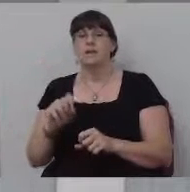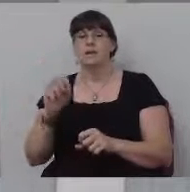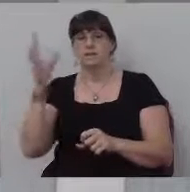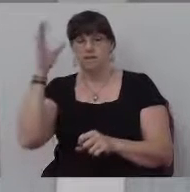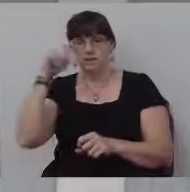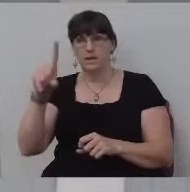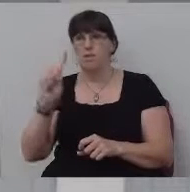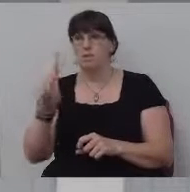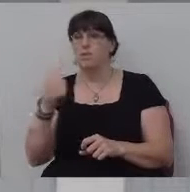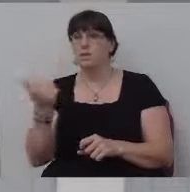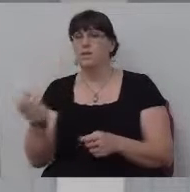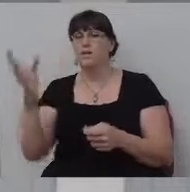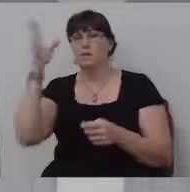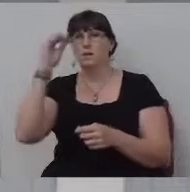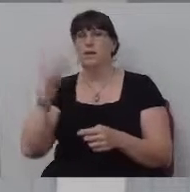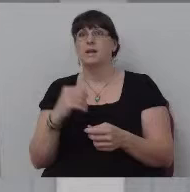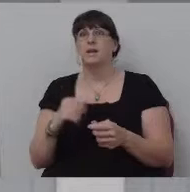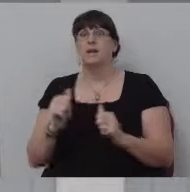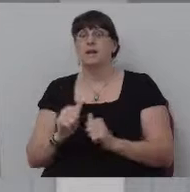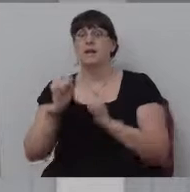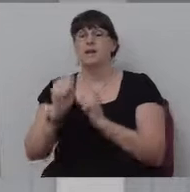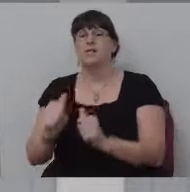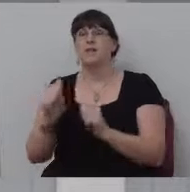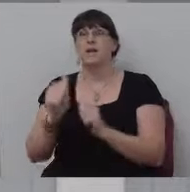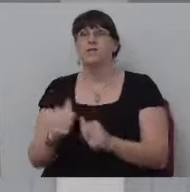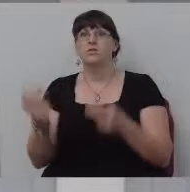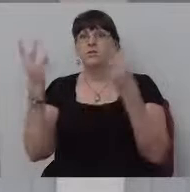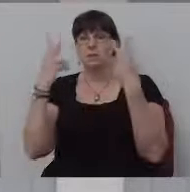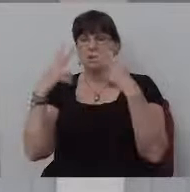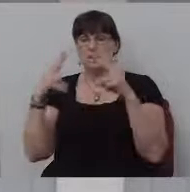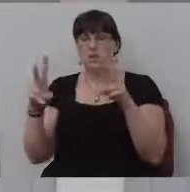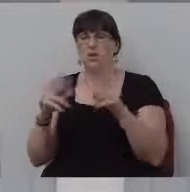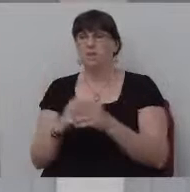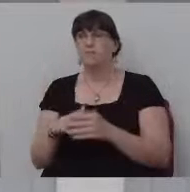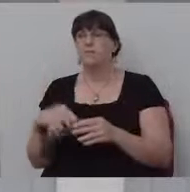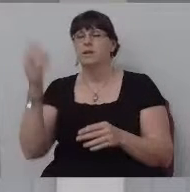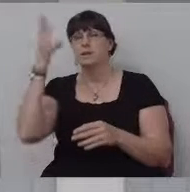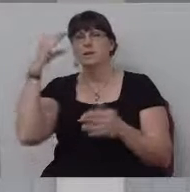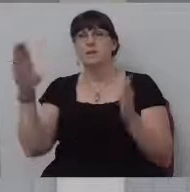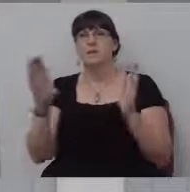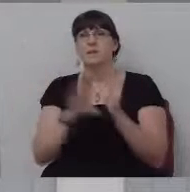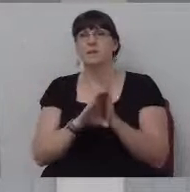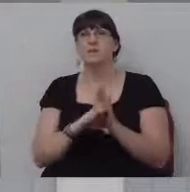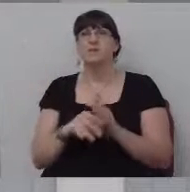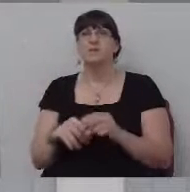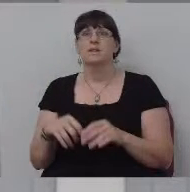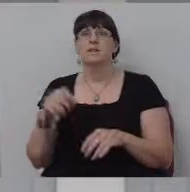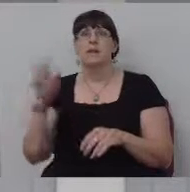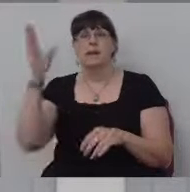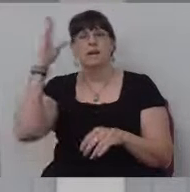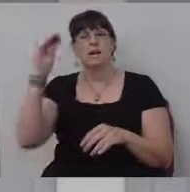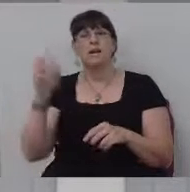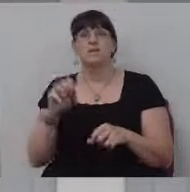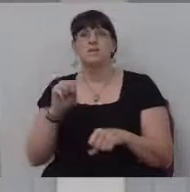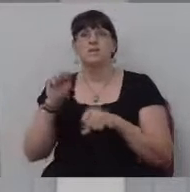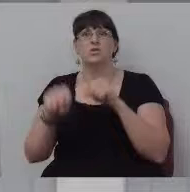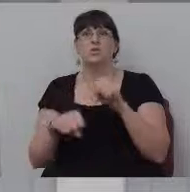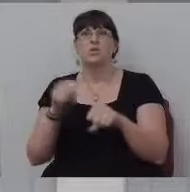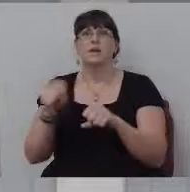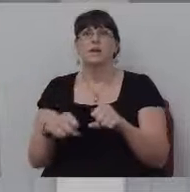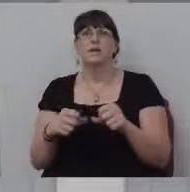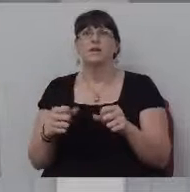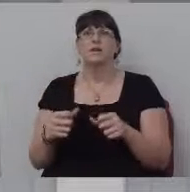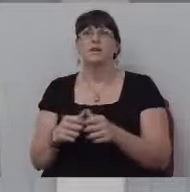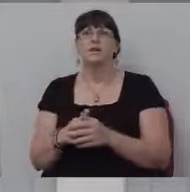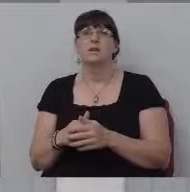fact, I, you know, followed them and saw pictures of them when they were in Anacortes, you know, these two guys riding together and guys who ride, you know, I guess when you do it